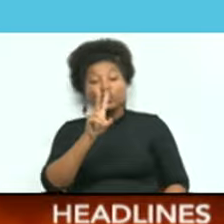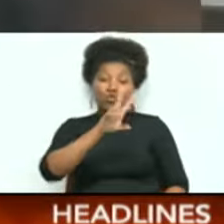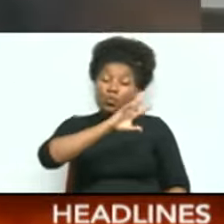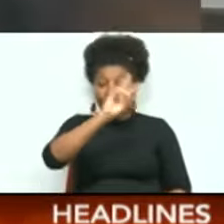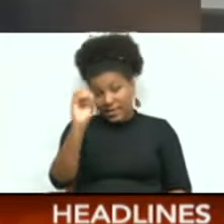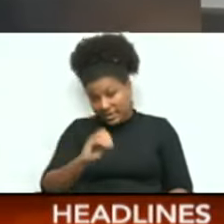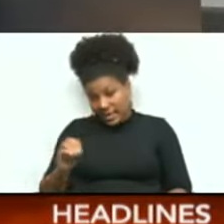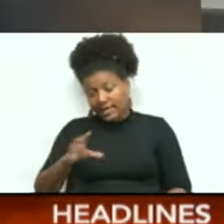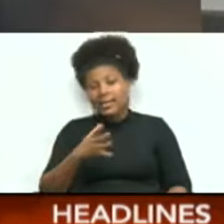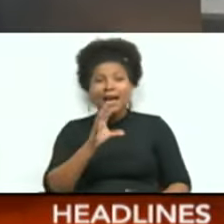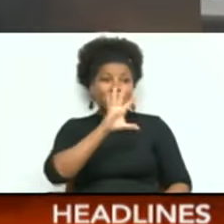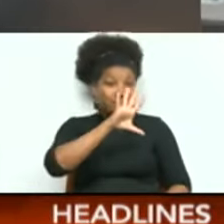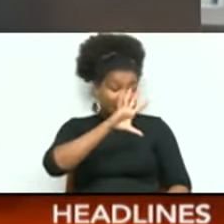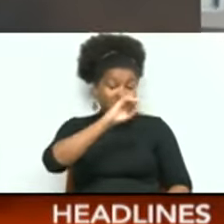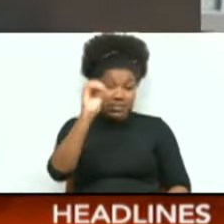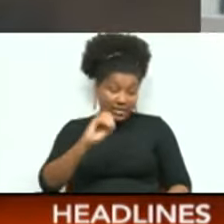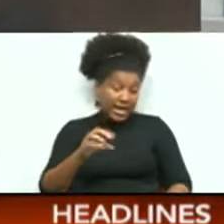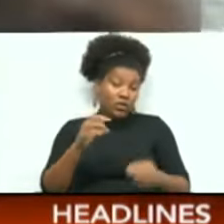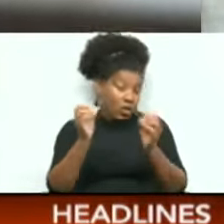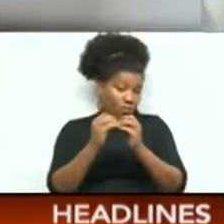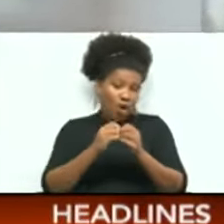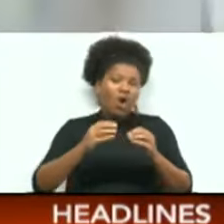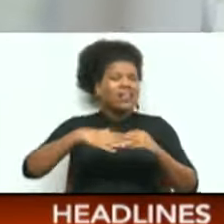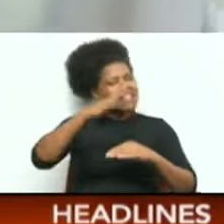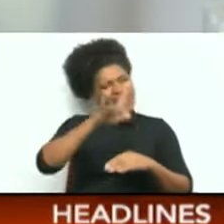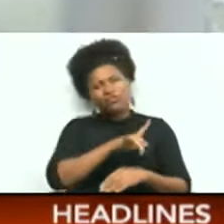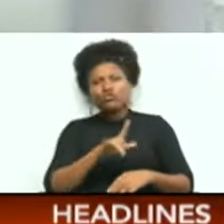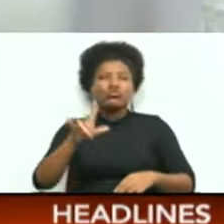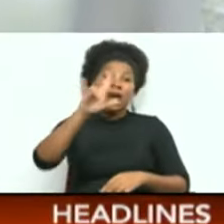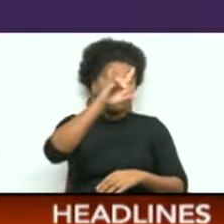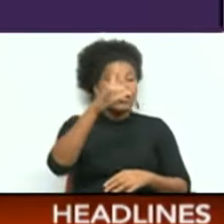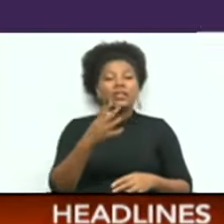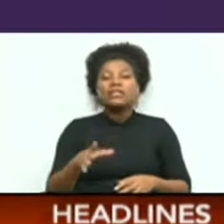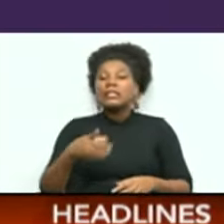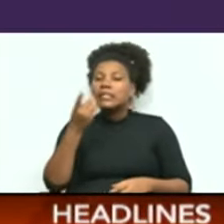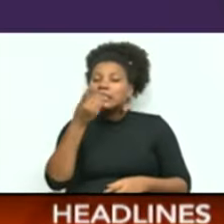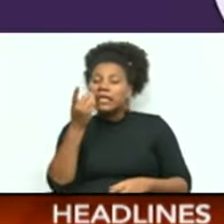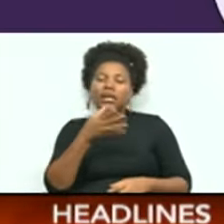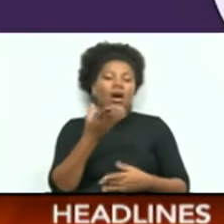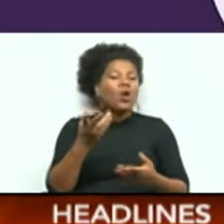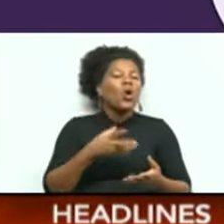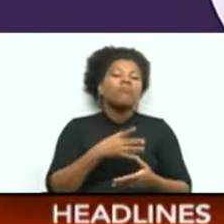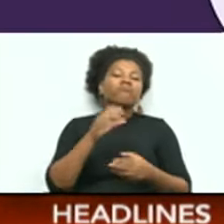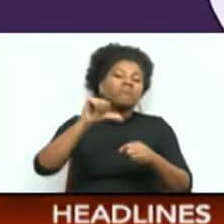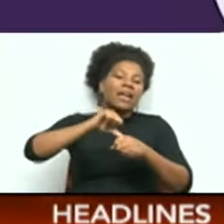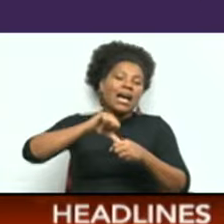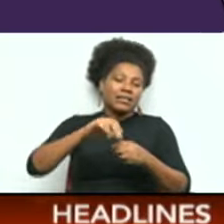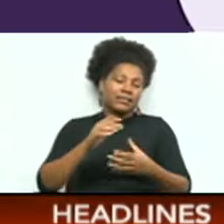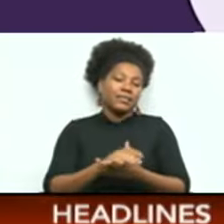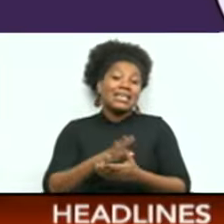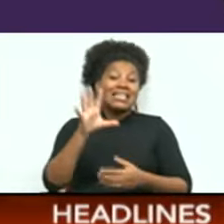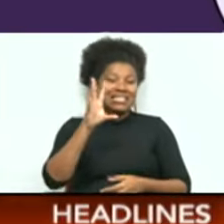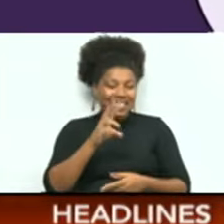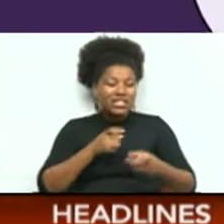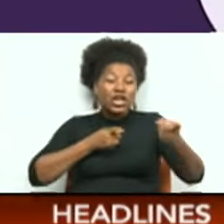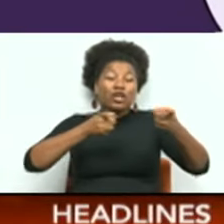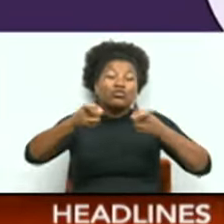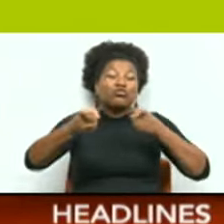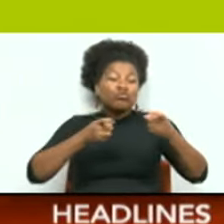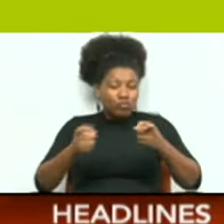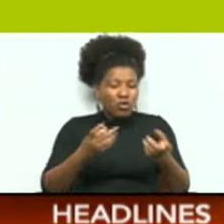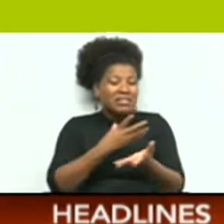% or more on specialty purchases like travel, dining, or fuel. 6. Control discretionary spending.